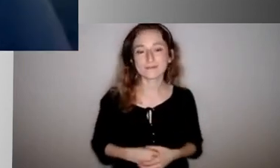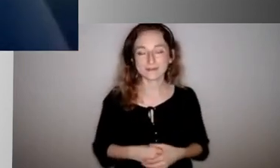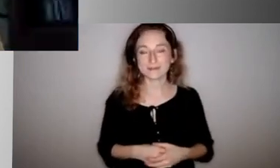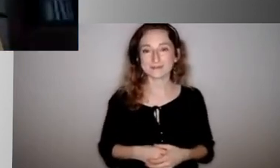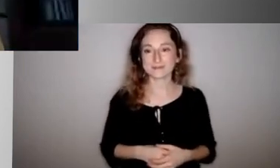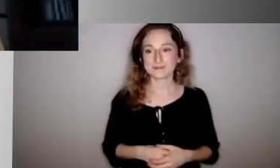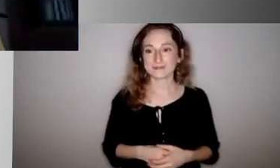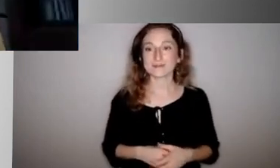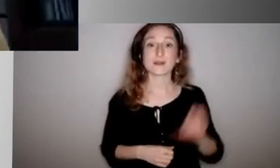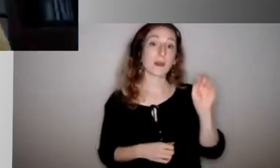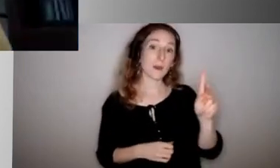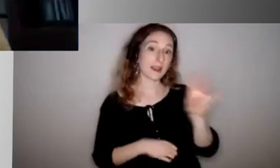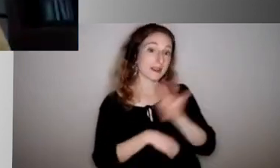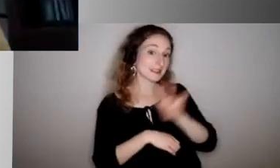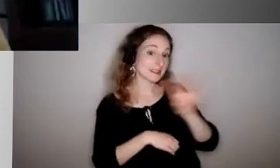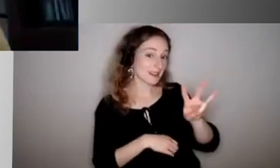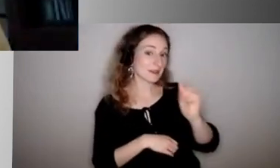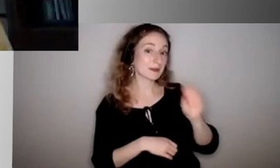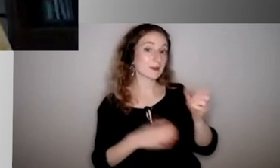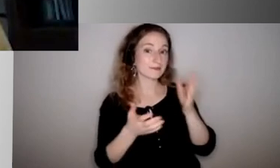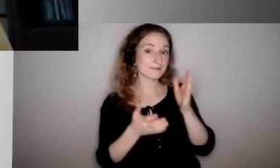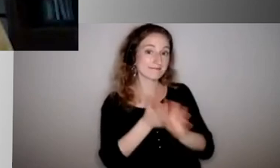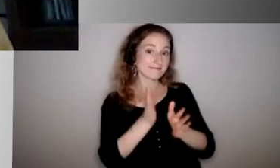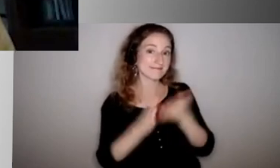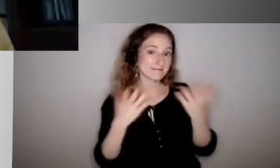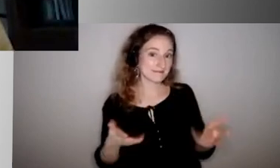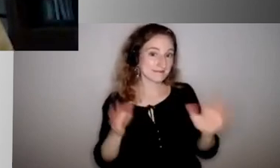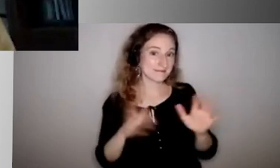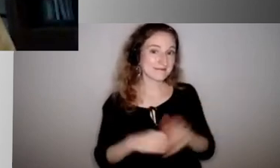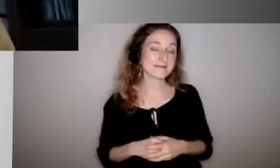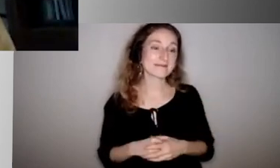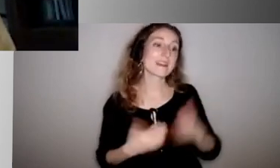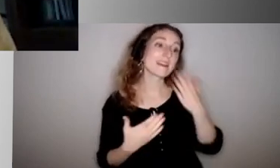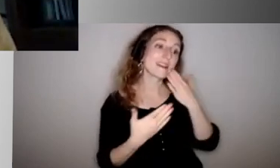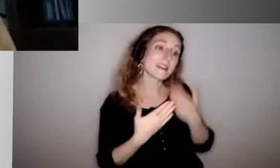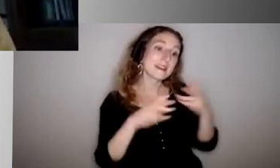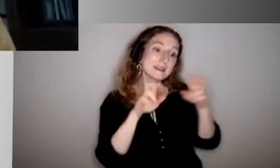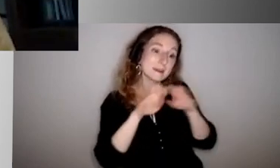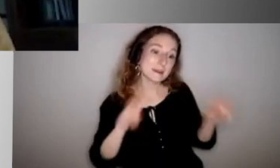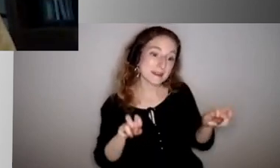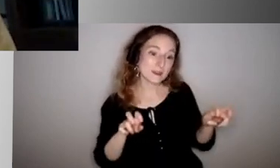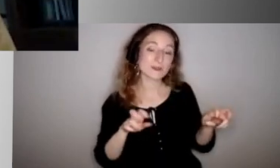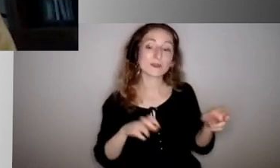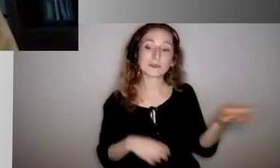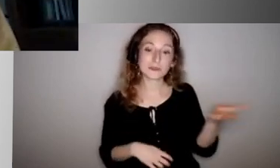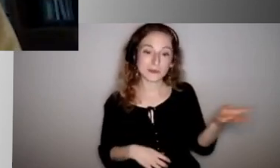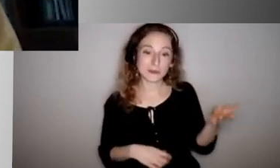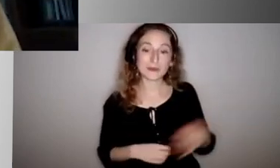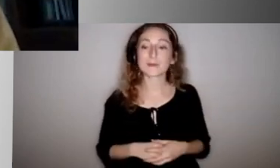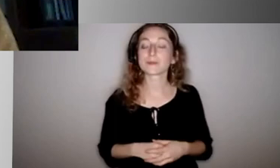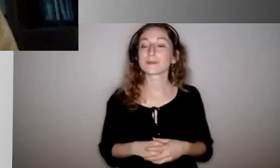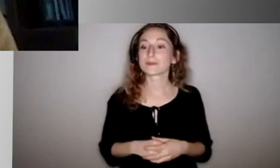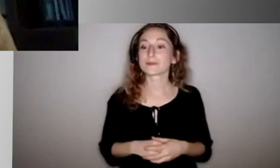Well, it's seven o'clock, so we're going to wrap this up again. I want to thank the panel, um, all four of you so much for being here. Um, and like I said at the